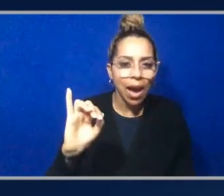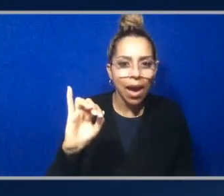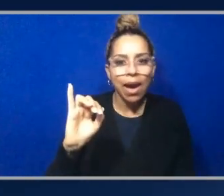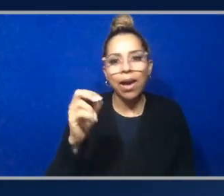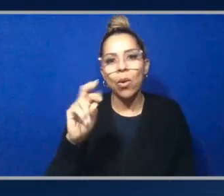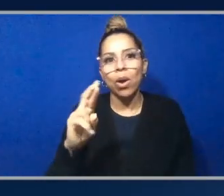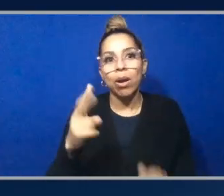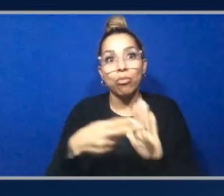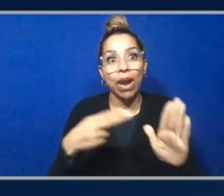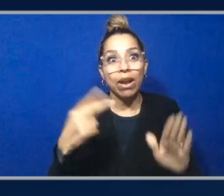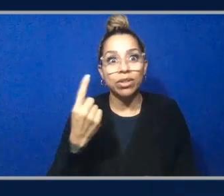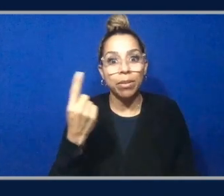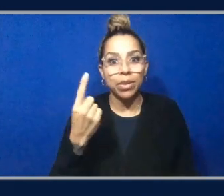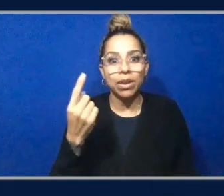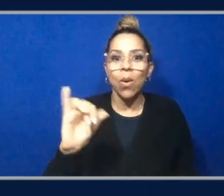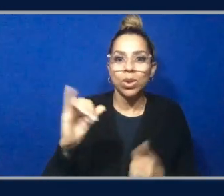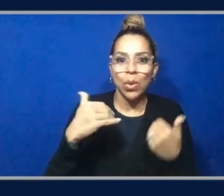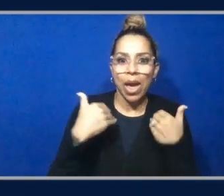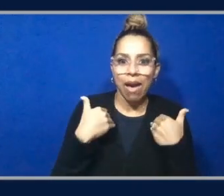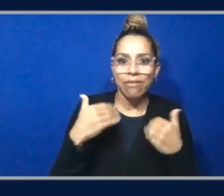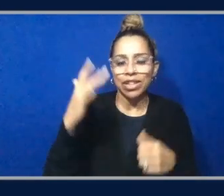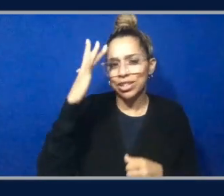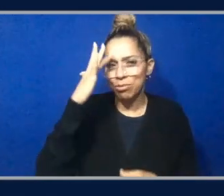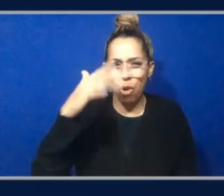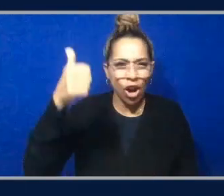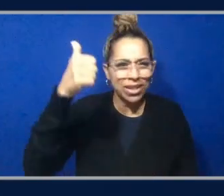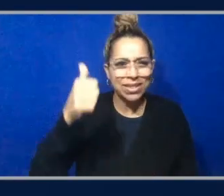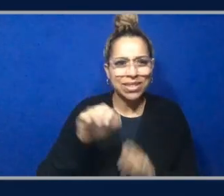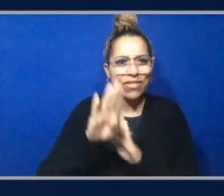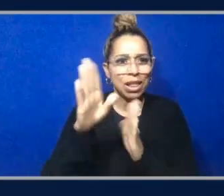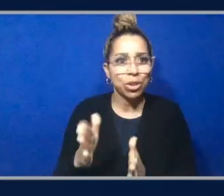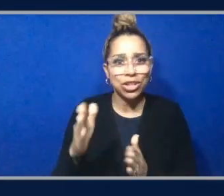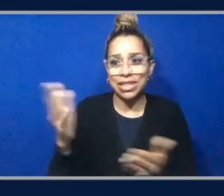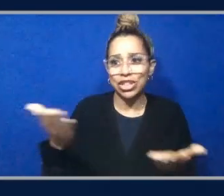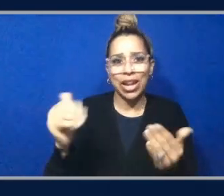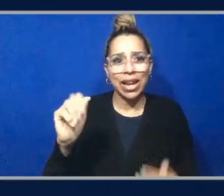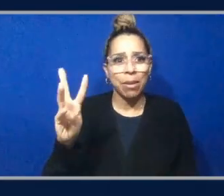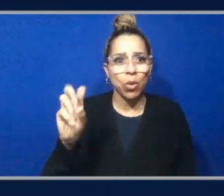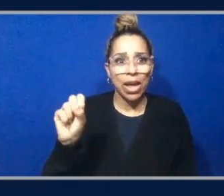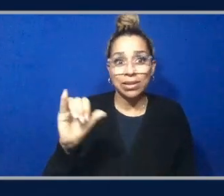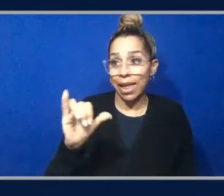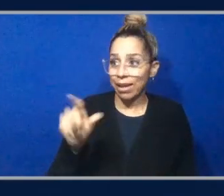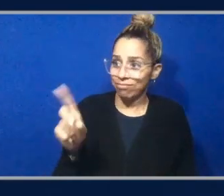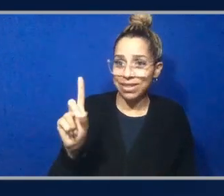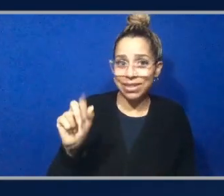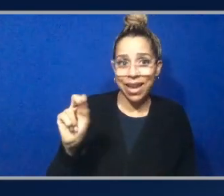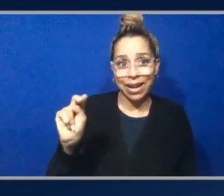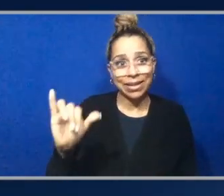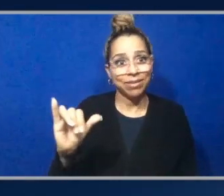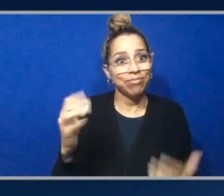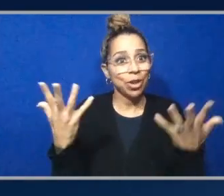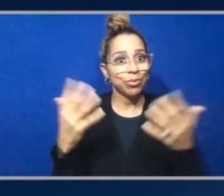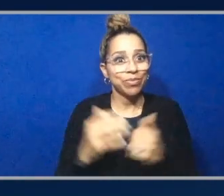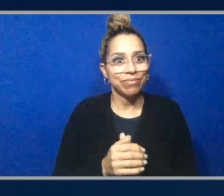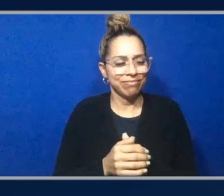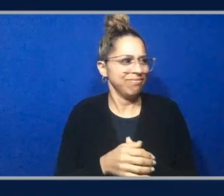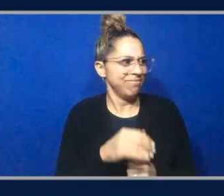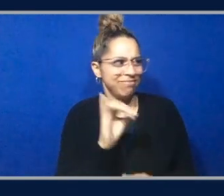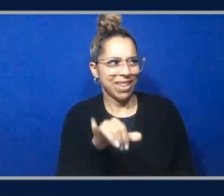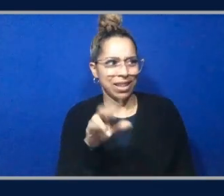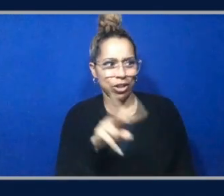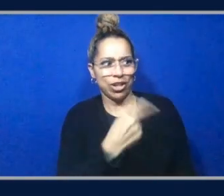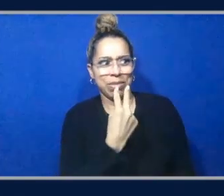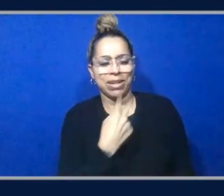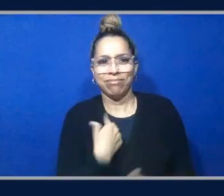smartest developers at aws uh working on it like danny sorry hey uh so you looked at me i just wanted to make it clear